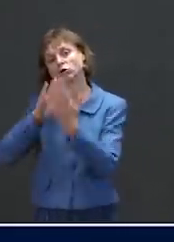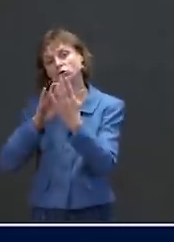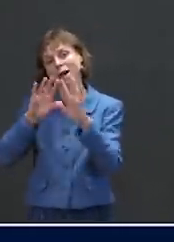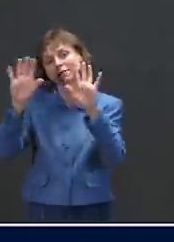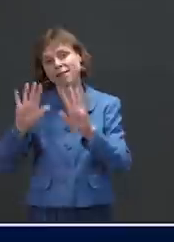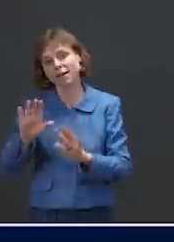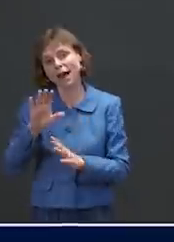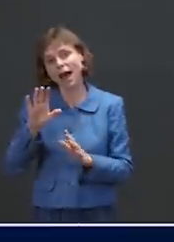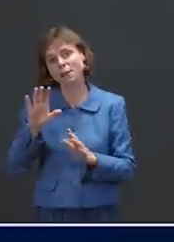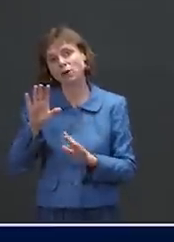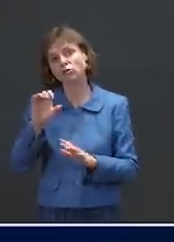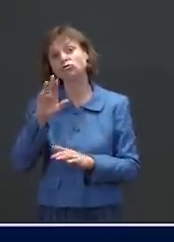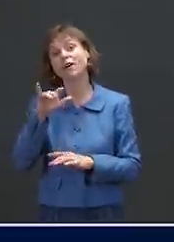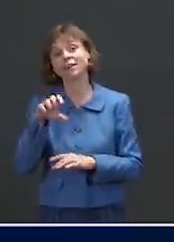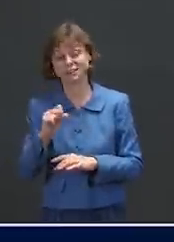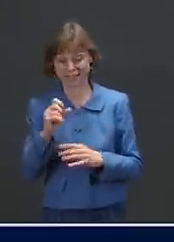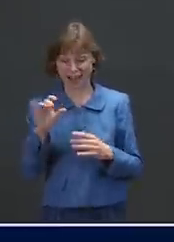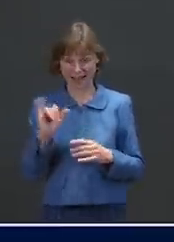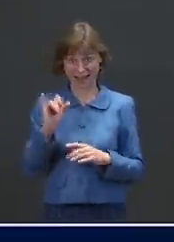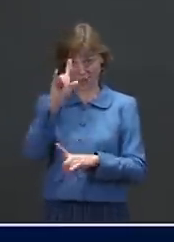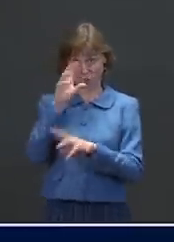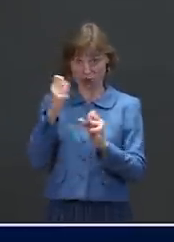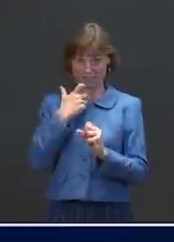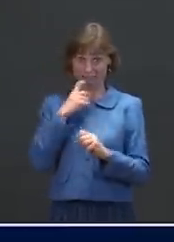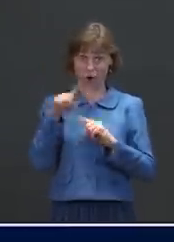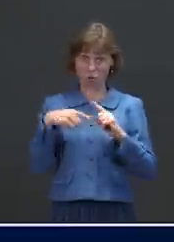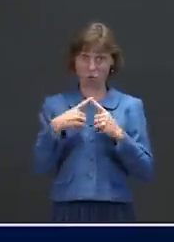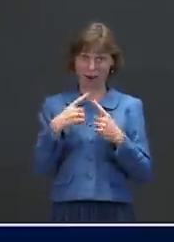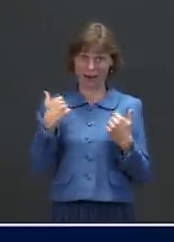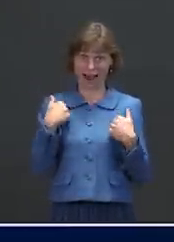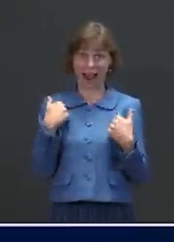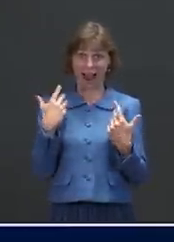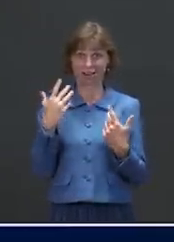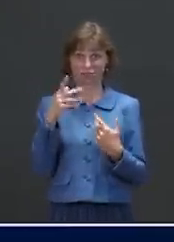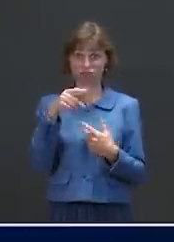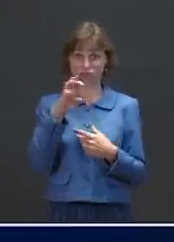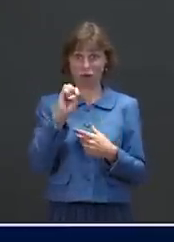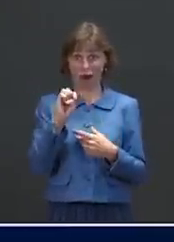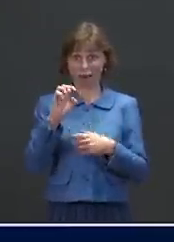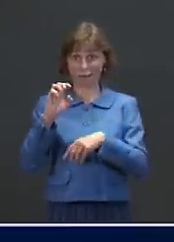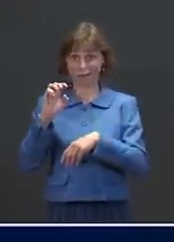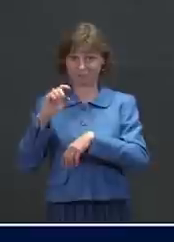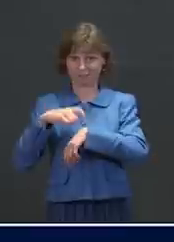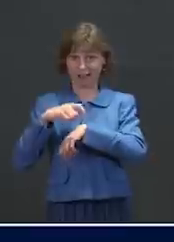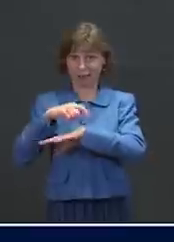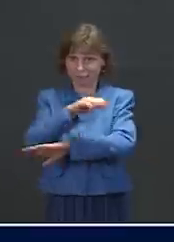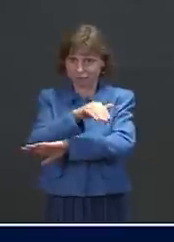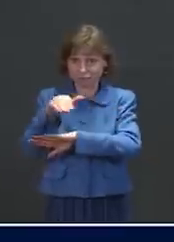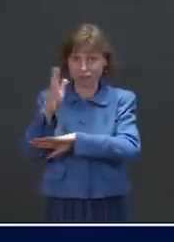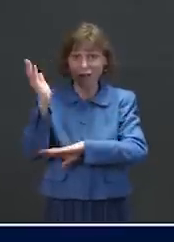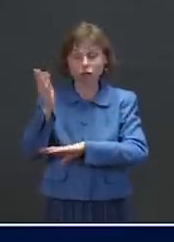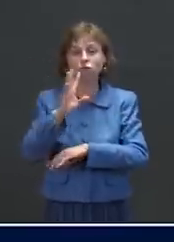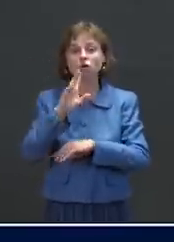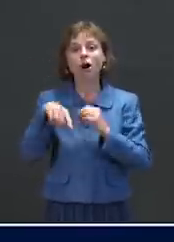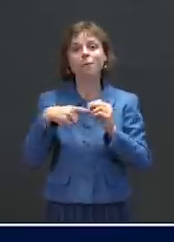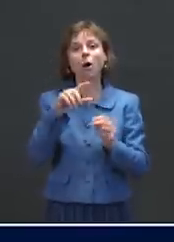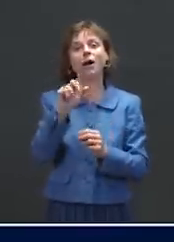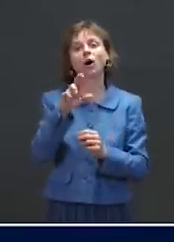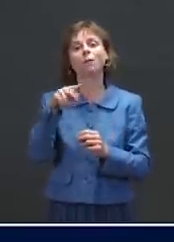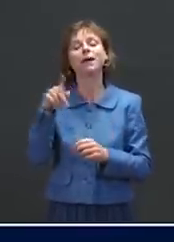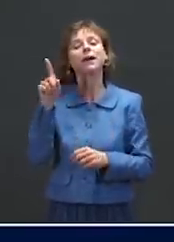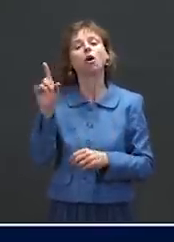as the president has indicated when he gave his primetime address to talk about the American Rescue Plan, he talked about his plans to